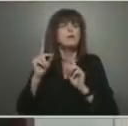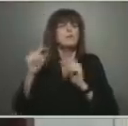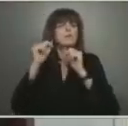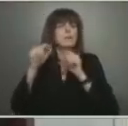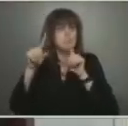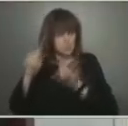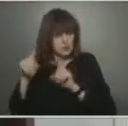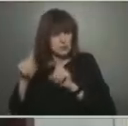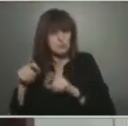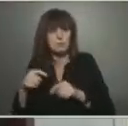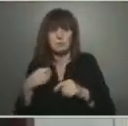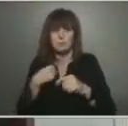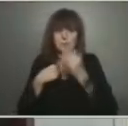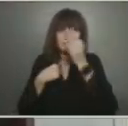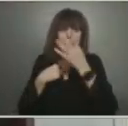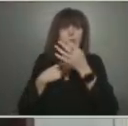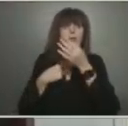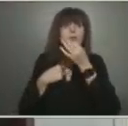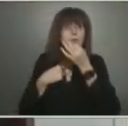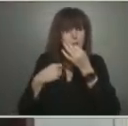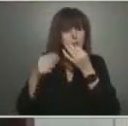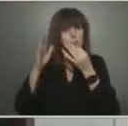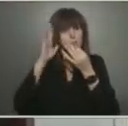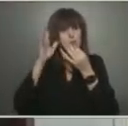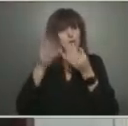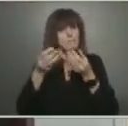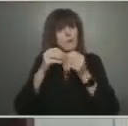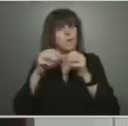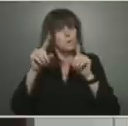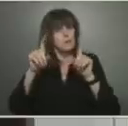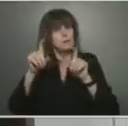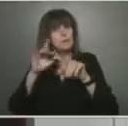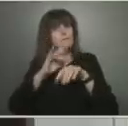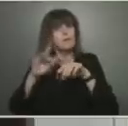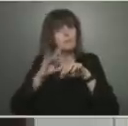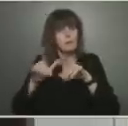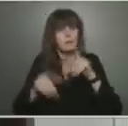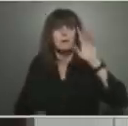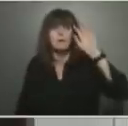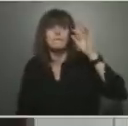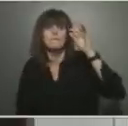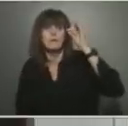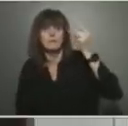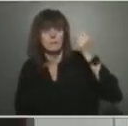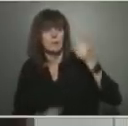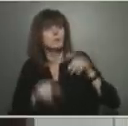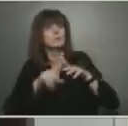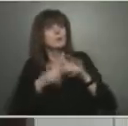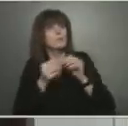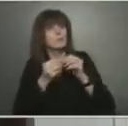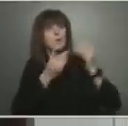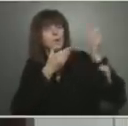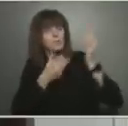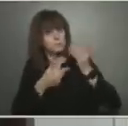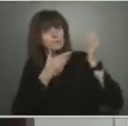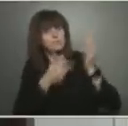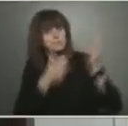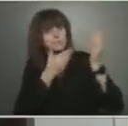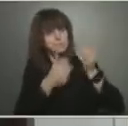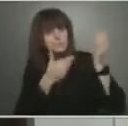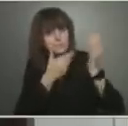given that the federal government is starting to ship more and more RATs to us so that you can have